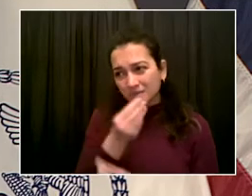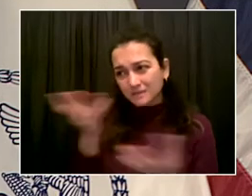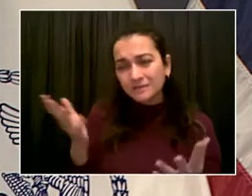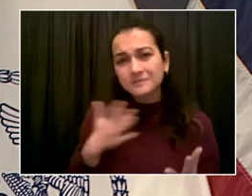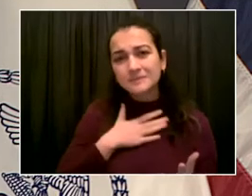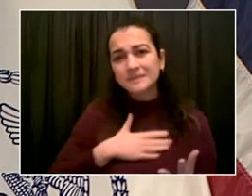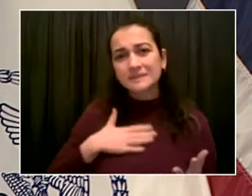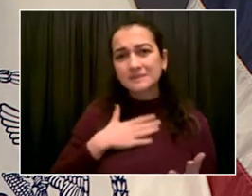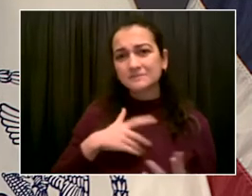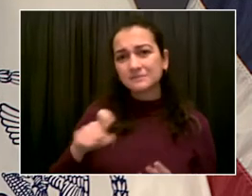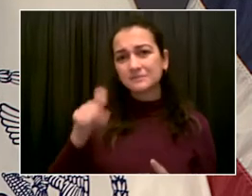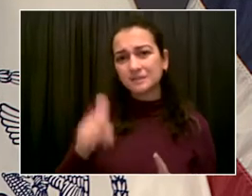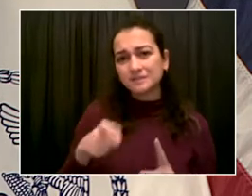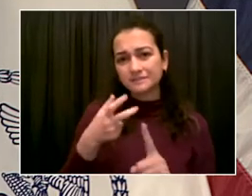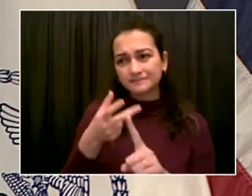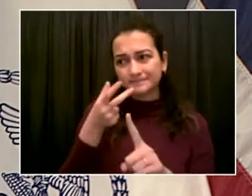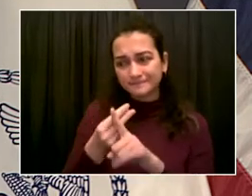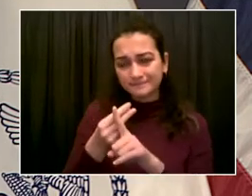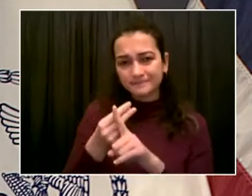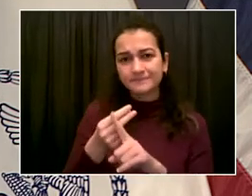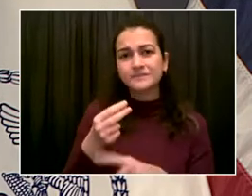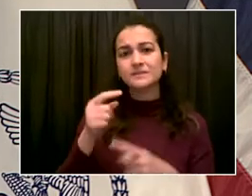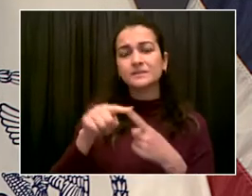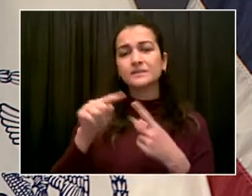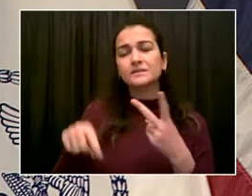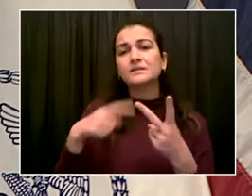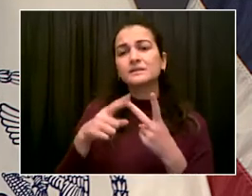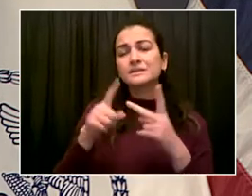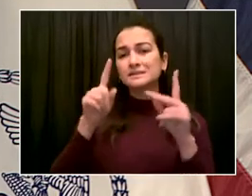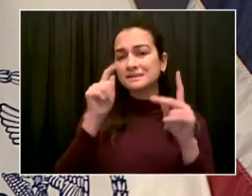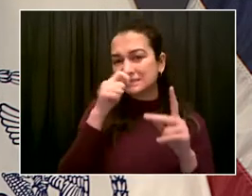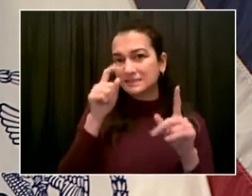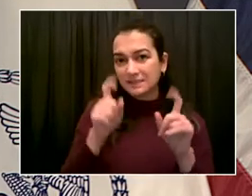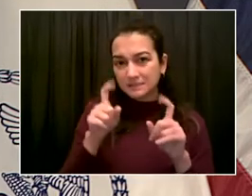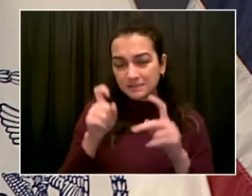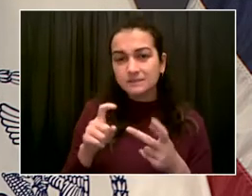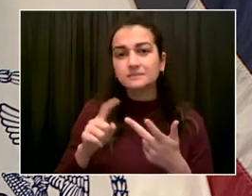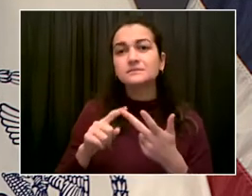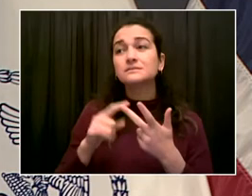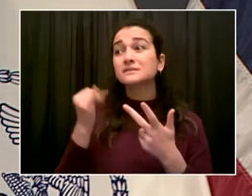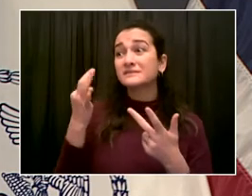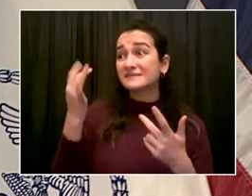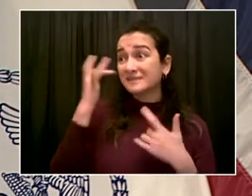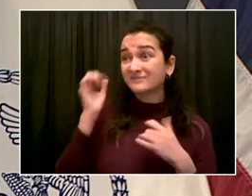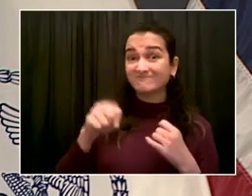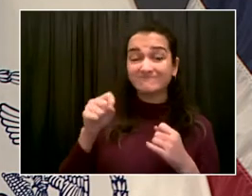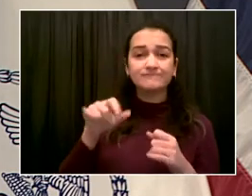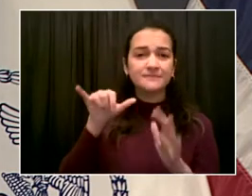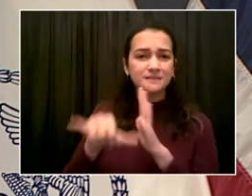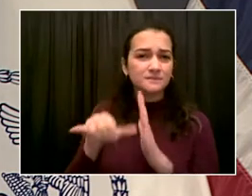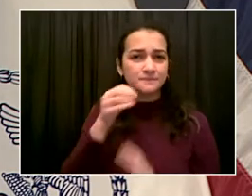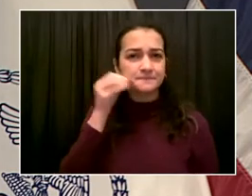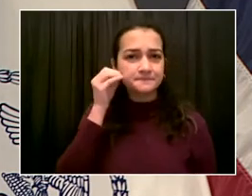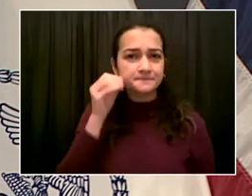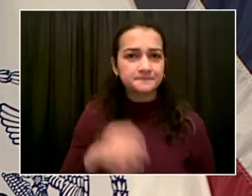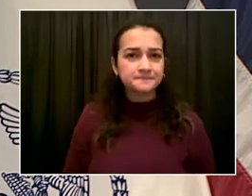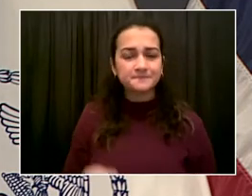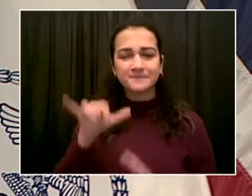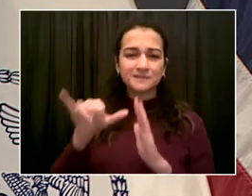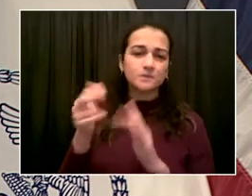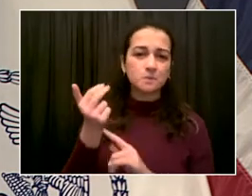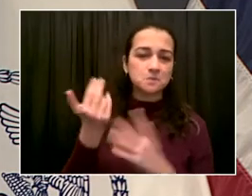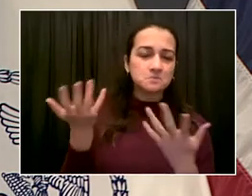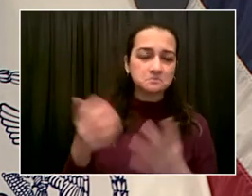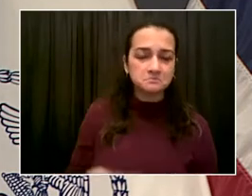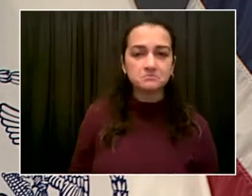So we're ramping up that effort again. And we've added a lot to it since we last focused on it publicly. So Dr. Long, why don't you give